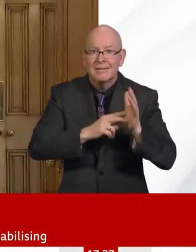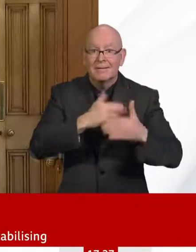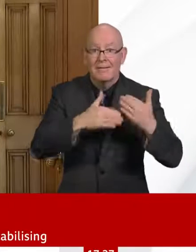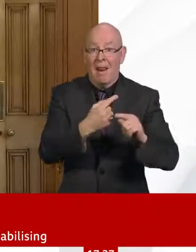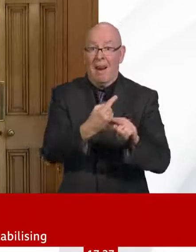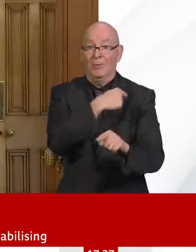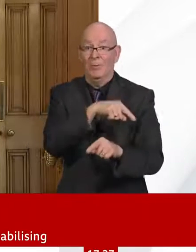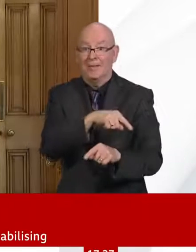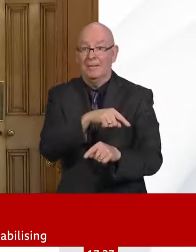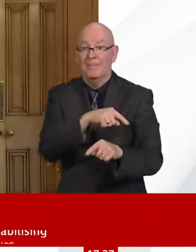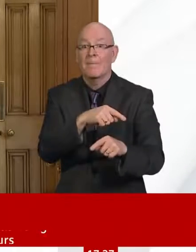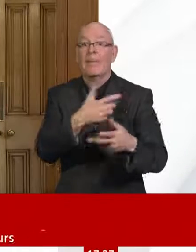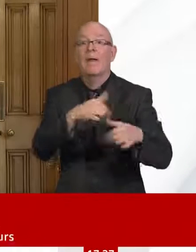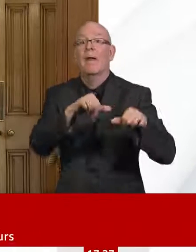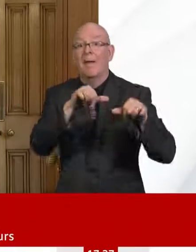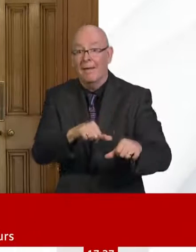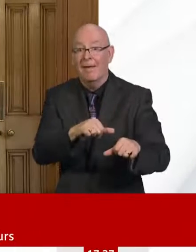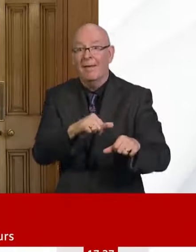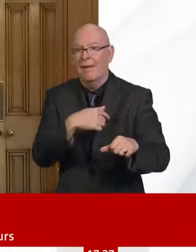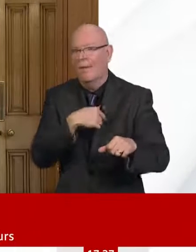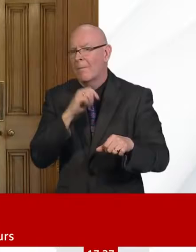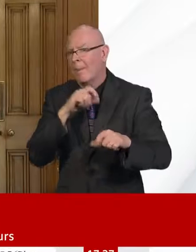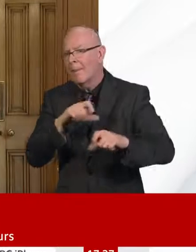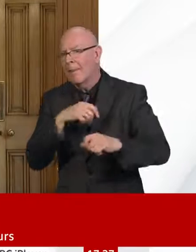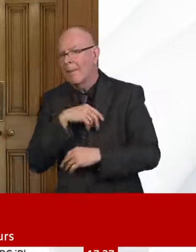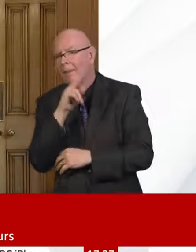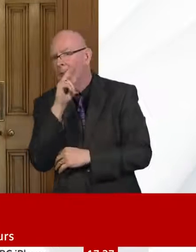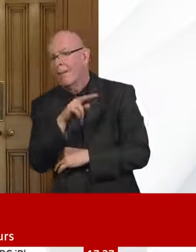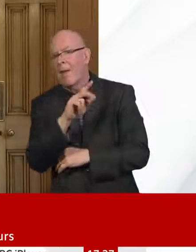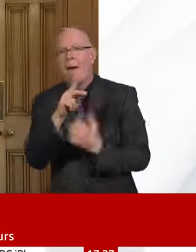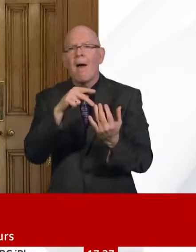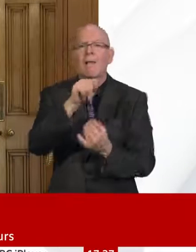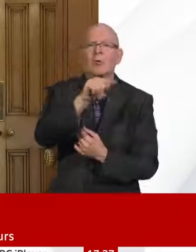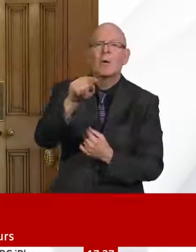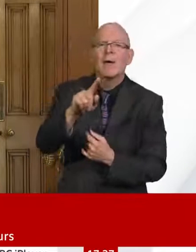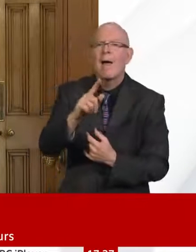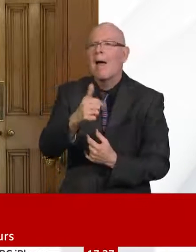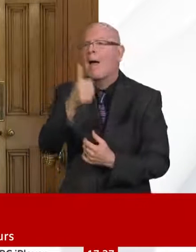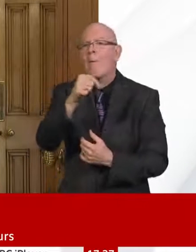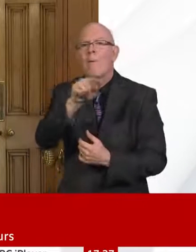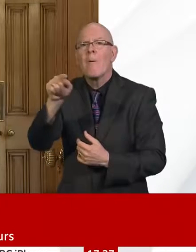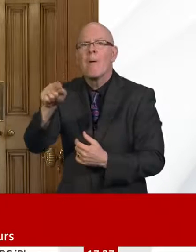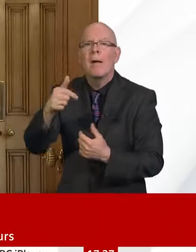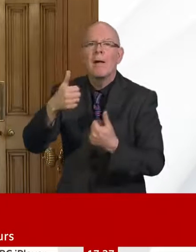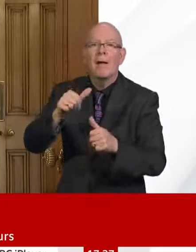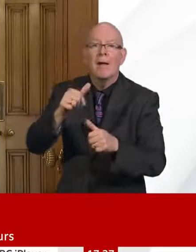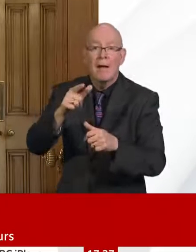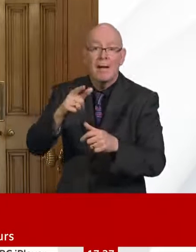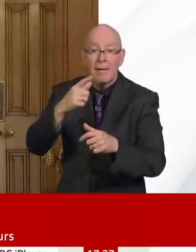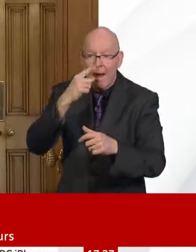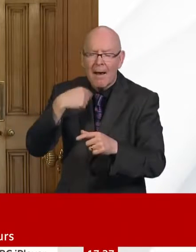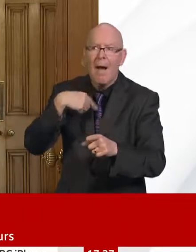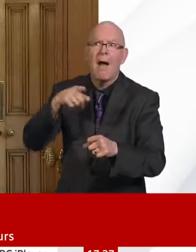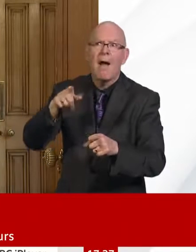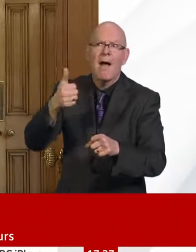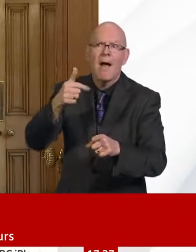cash support to businesses through the grants that you asked about. I mentioned 10,000, 25,000 pound cash grants. We've also